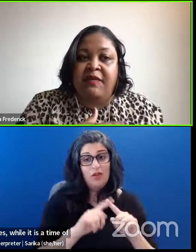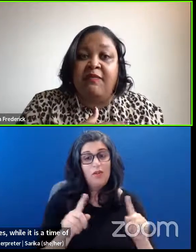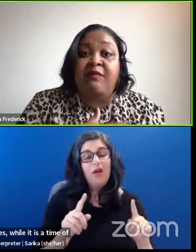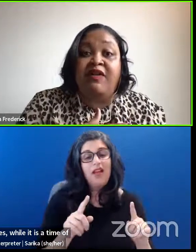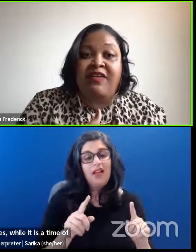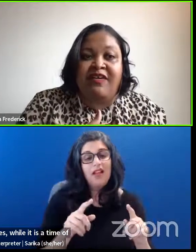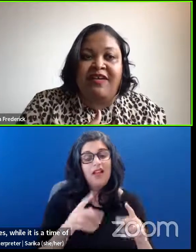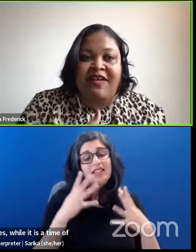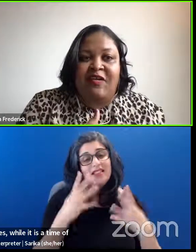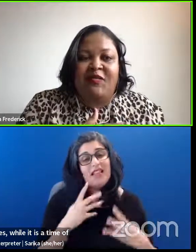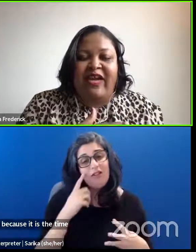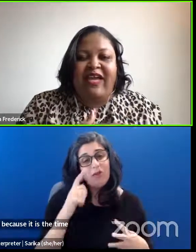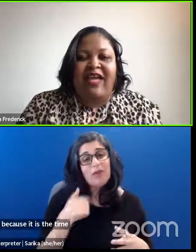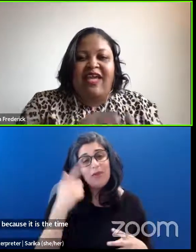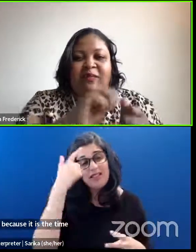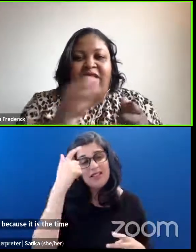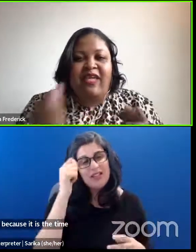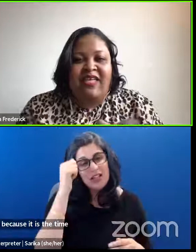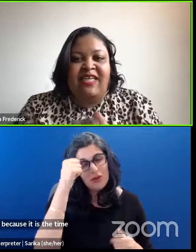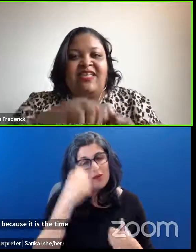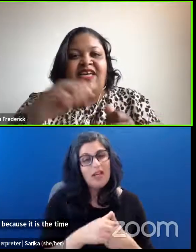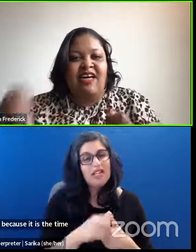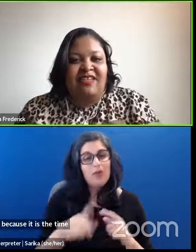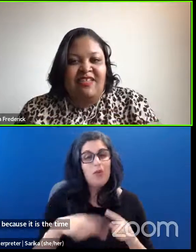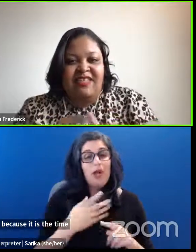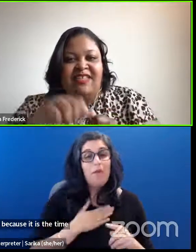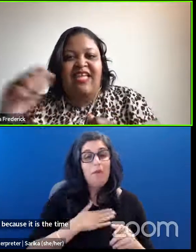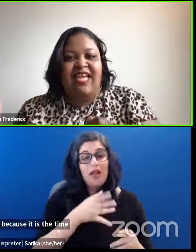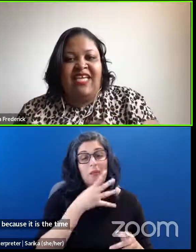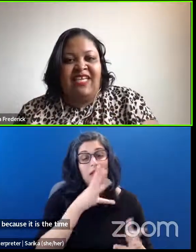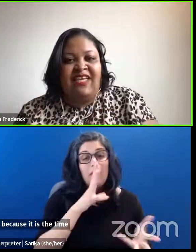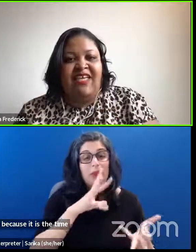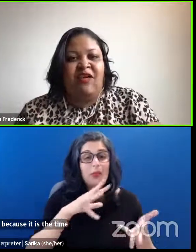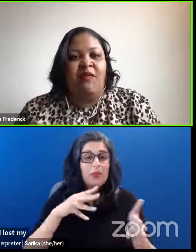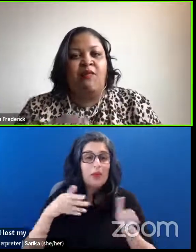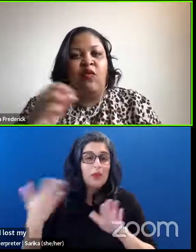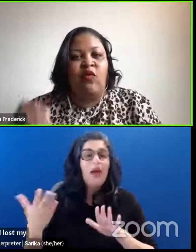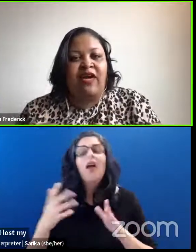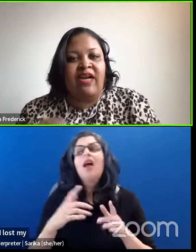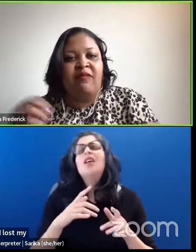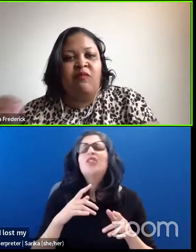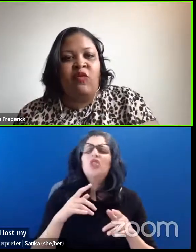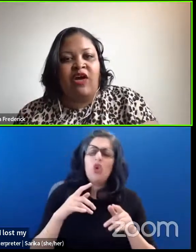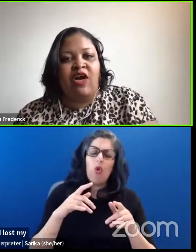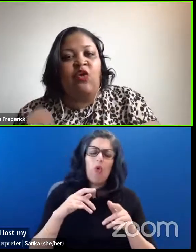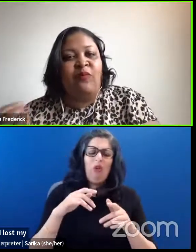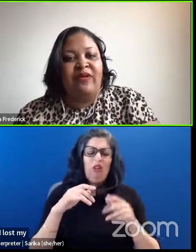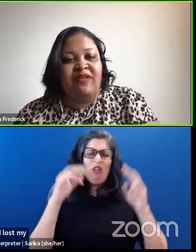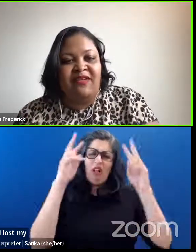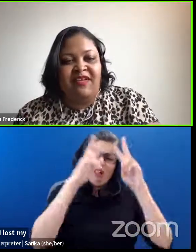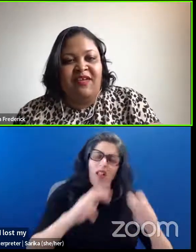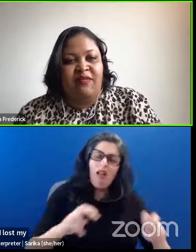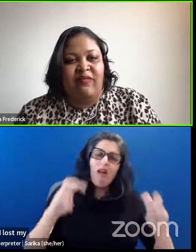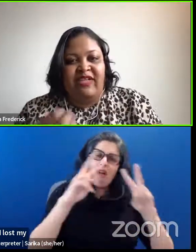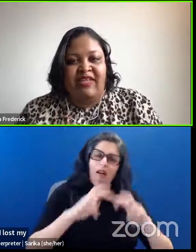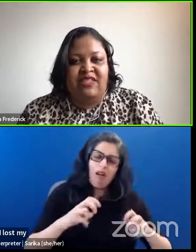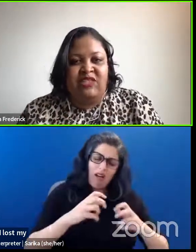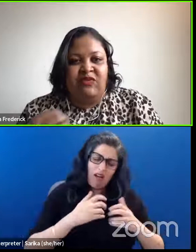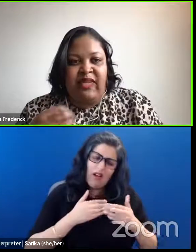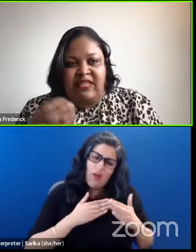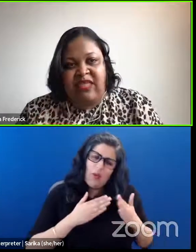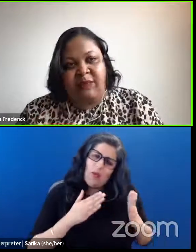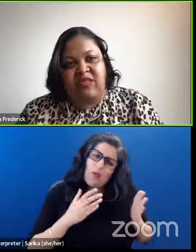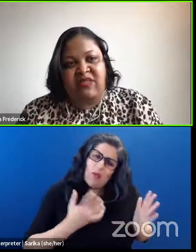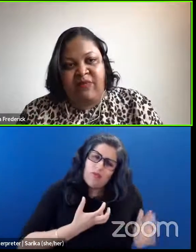my, my mother, right? Peeling the onion and getting more and more open, but